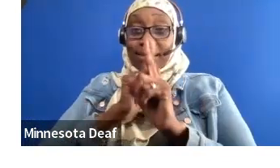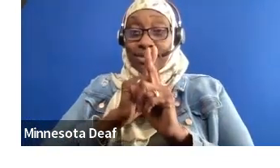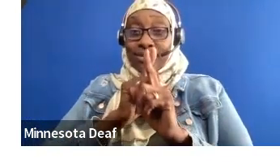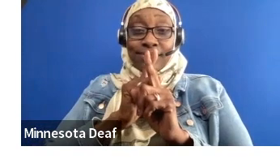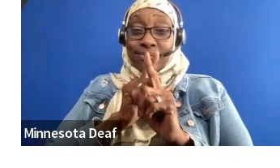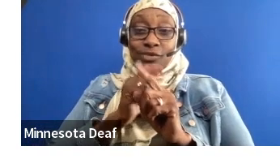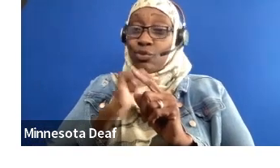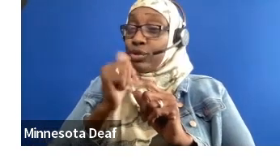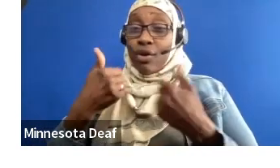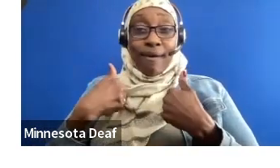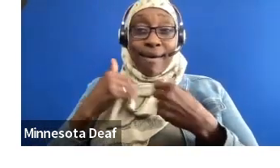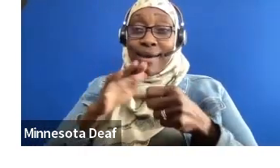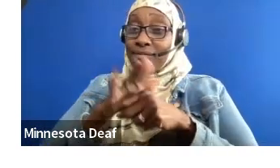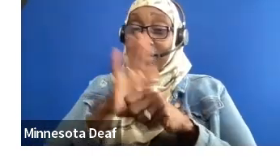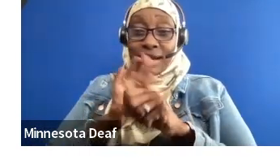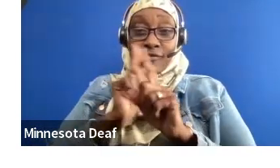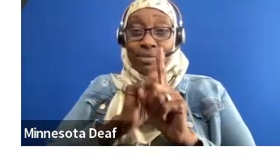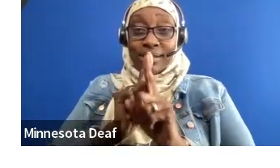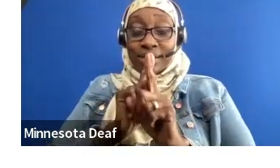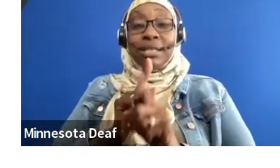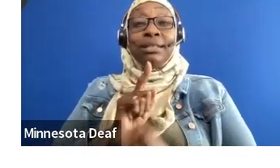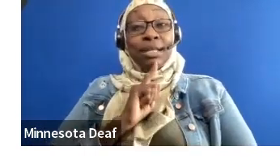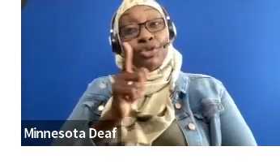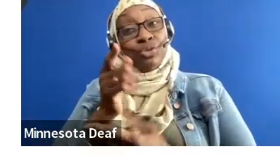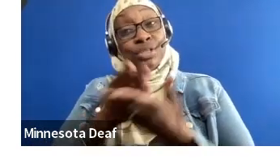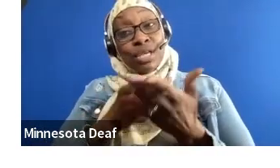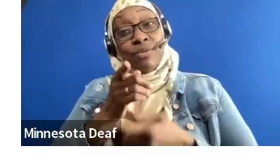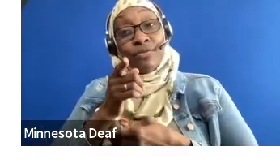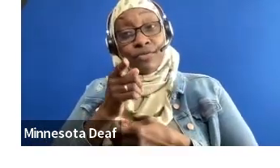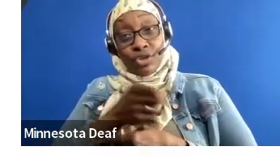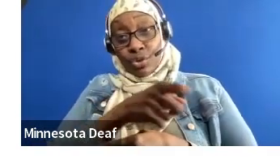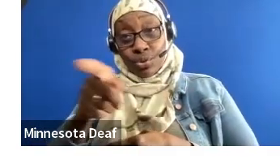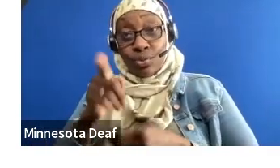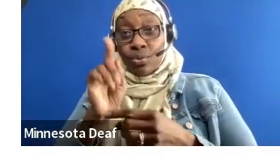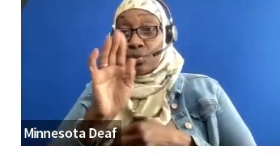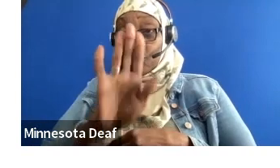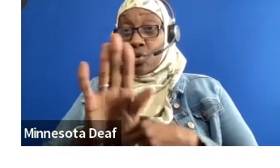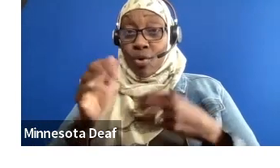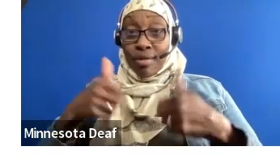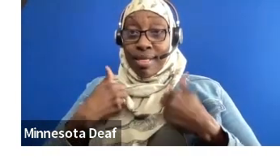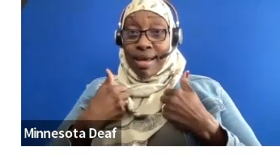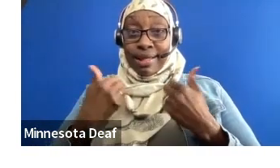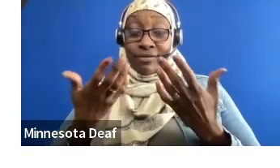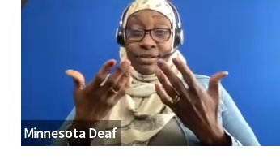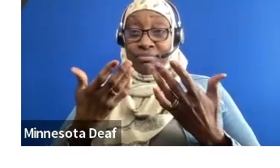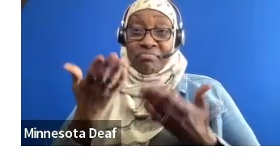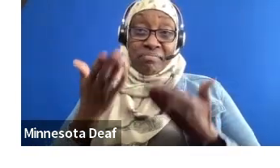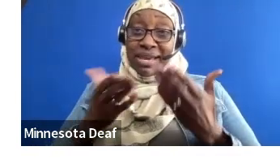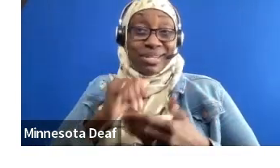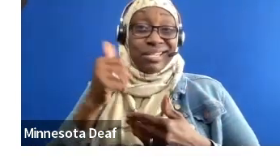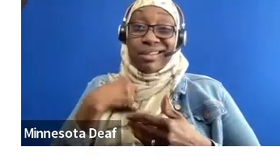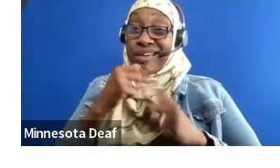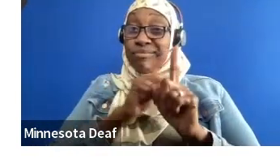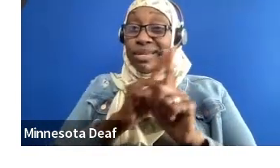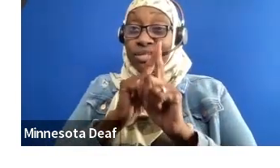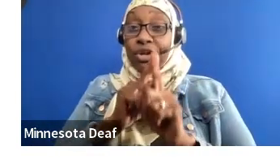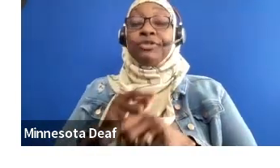your life when you were young who served as a role model for you, right? It could be an adult. It could be, right, a school guidance counselor. It could